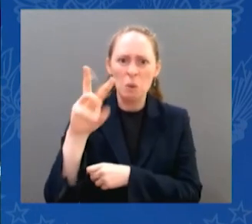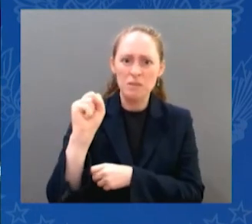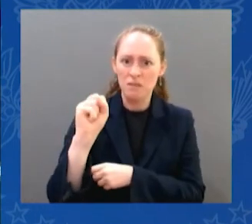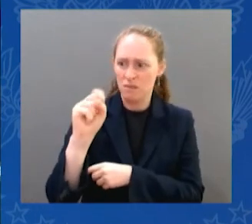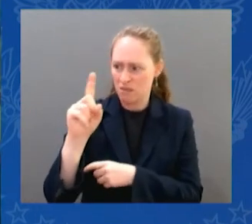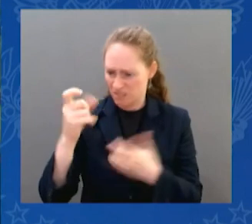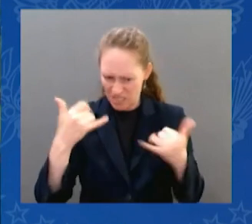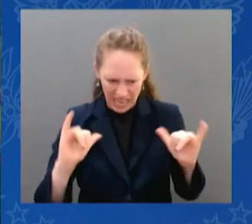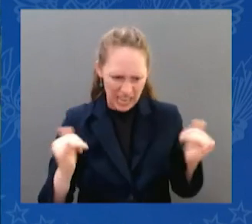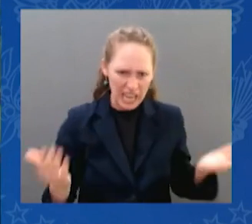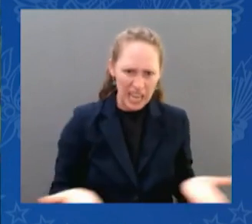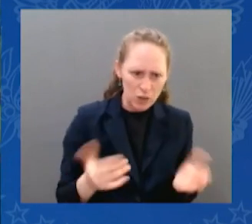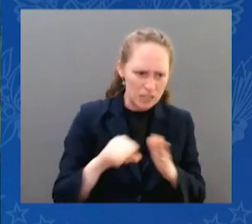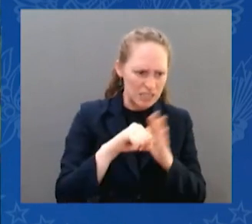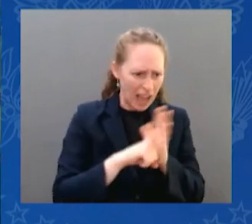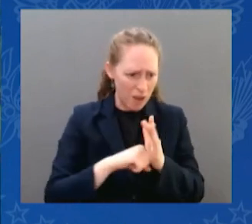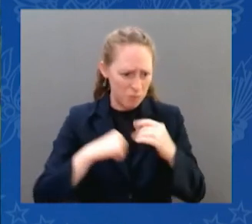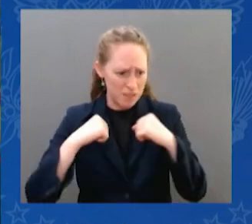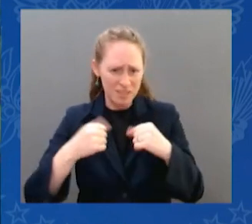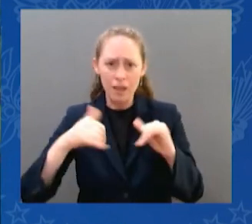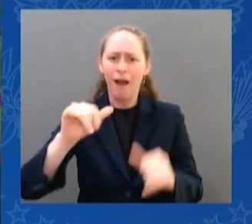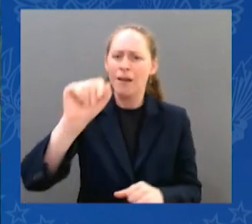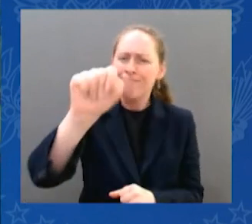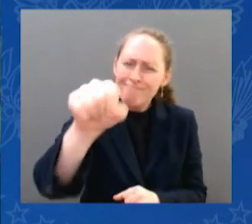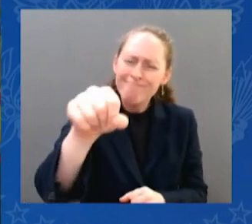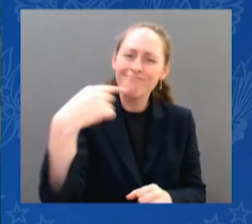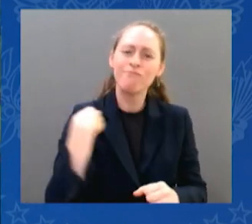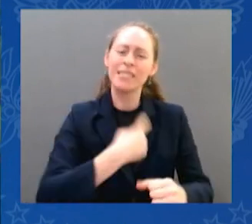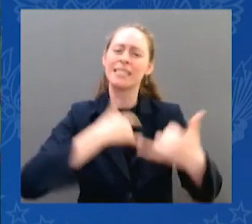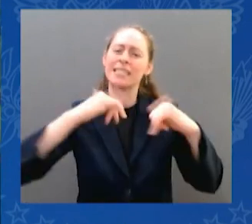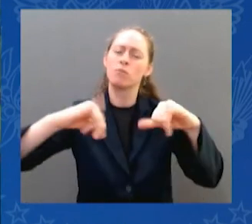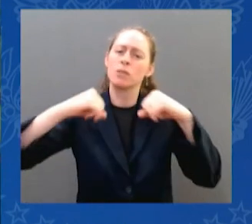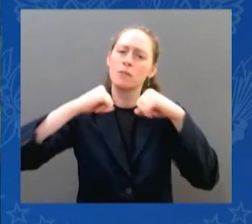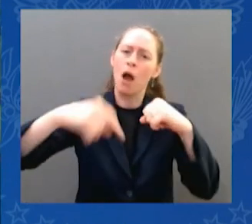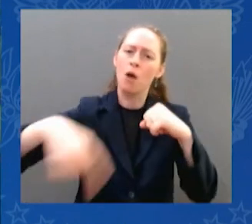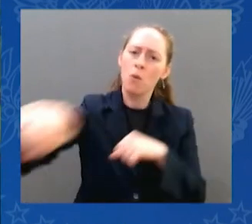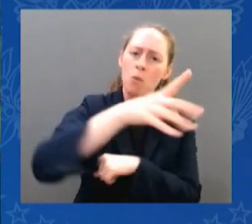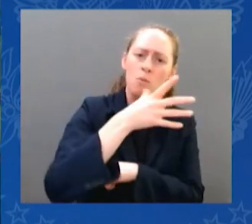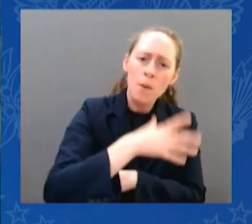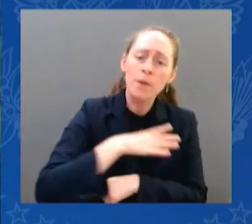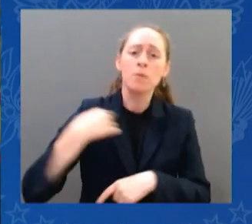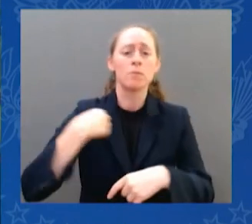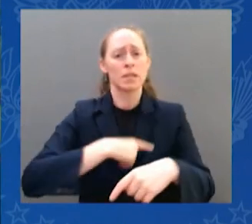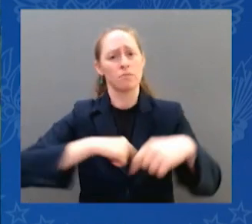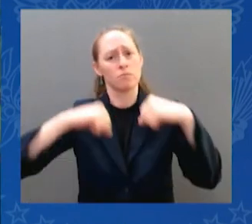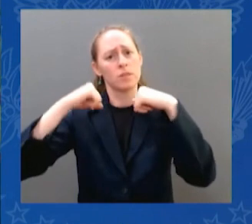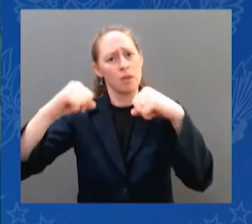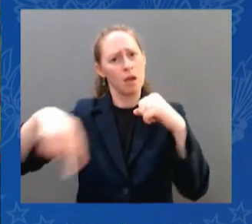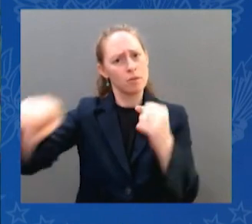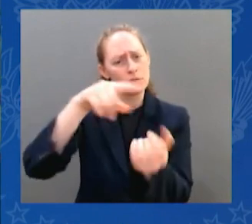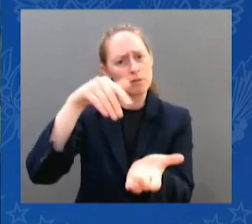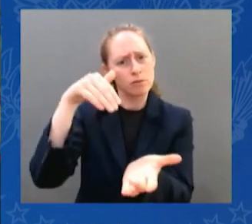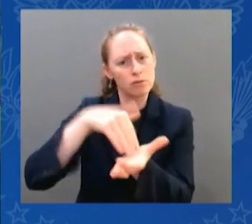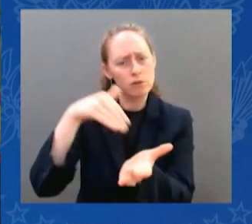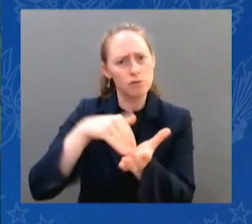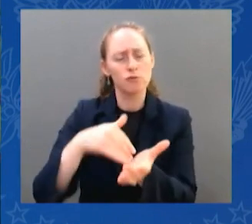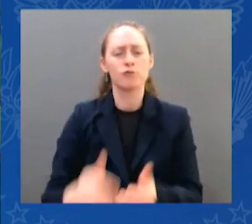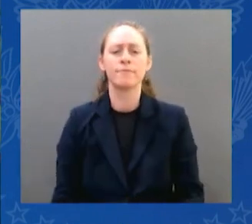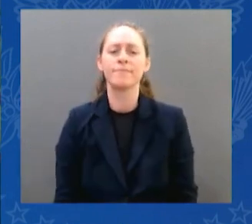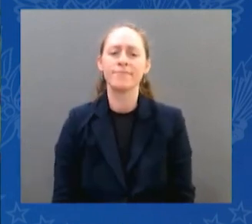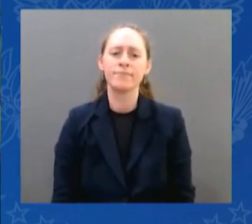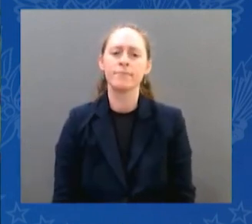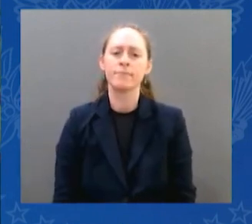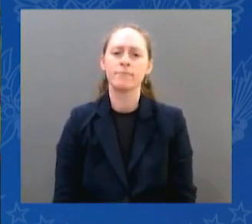our providers, protect them from the vigilante justice, which has been unleashed by the states that are going to allow these private rights of